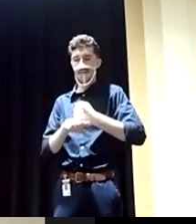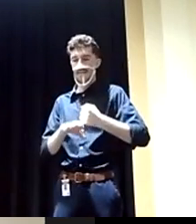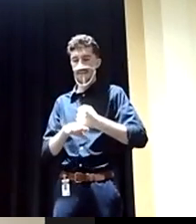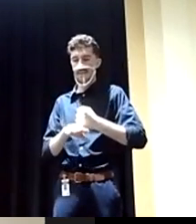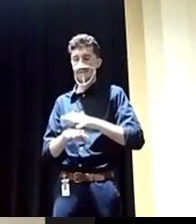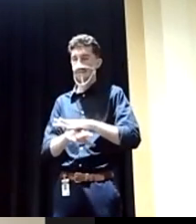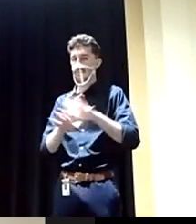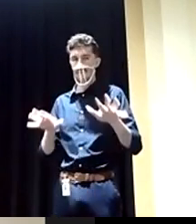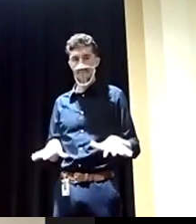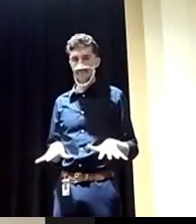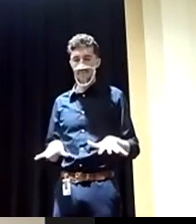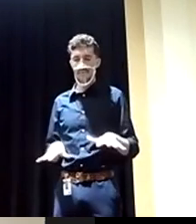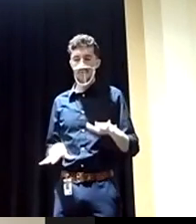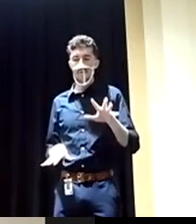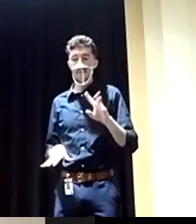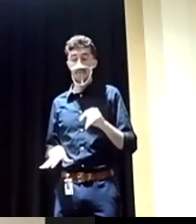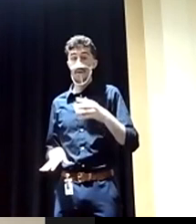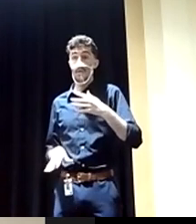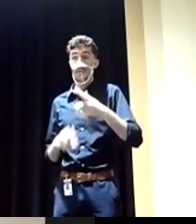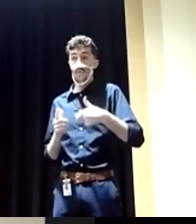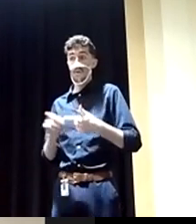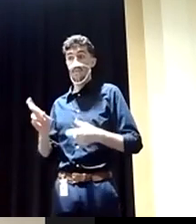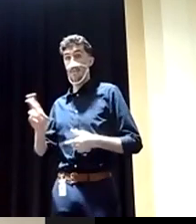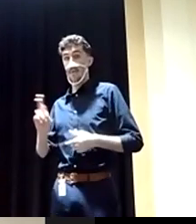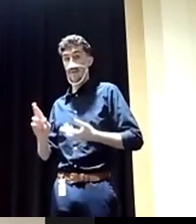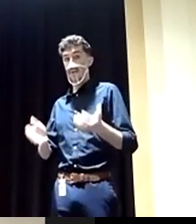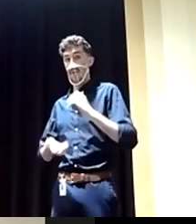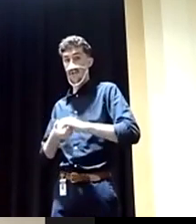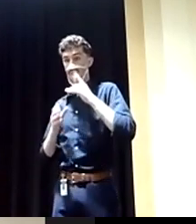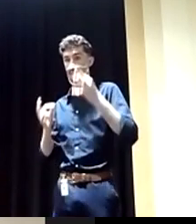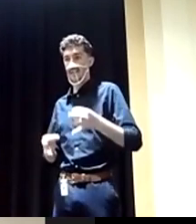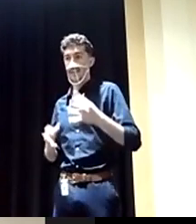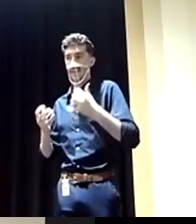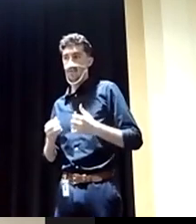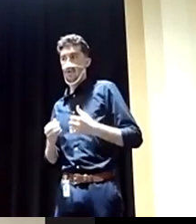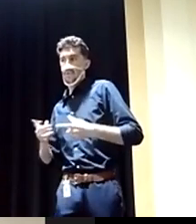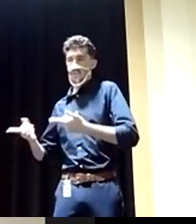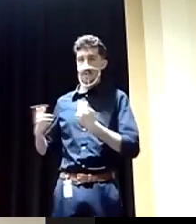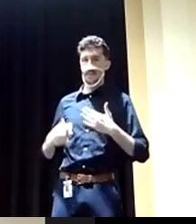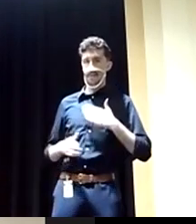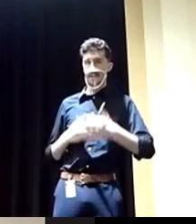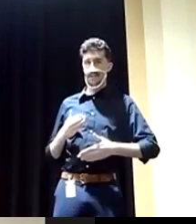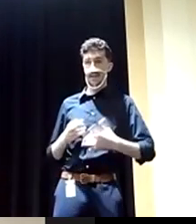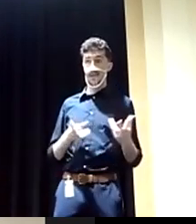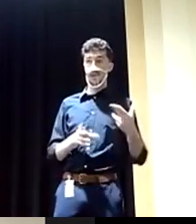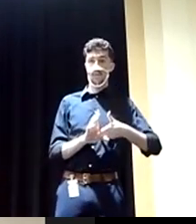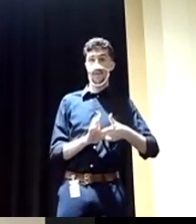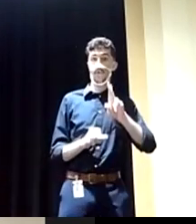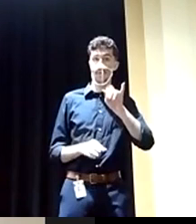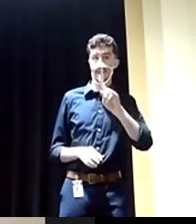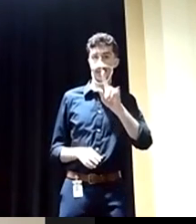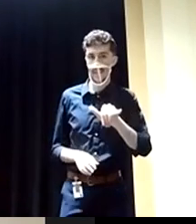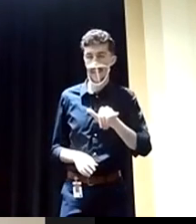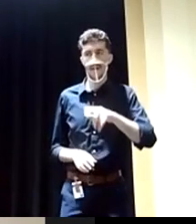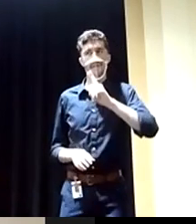Island. But when my Republican colleagues have wanted to paddle over and join me in reality, always more than happy to